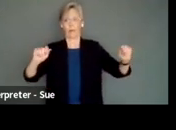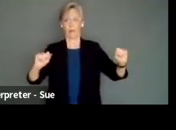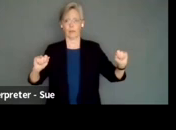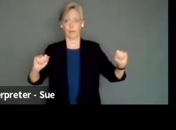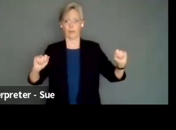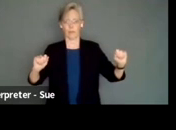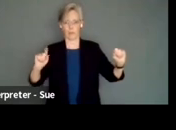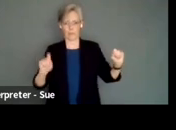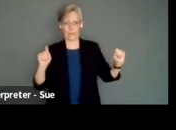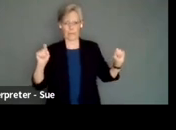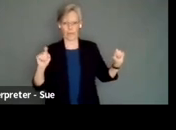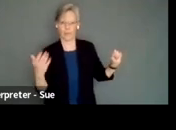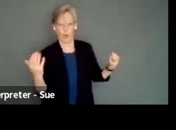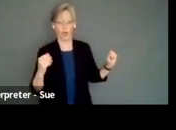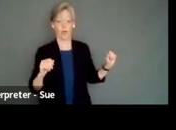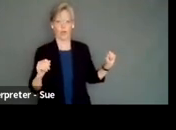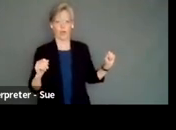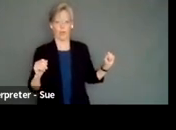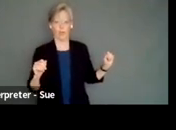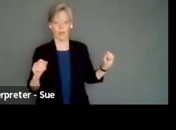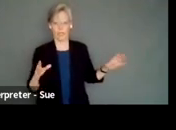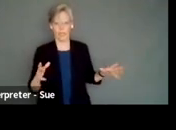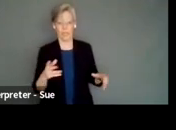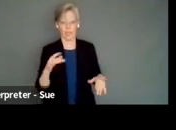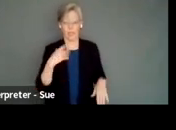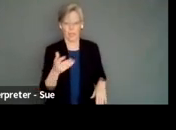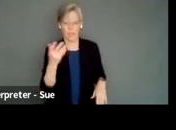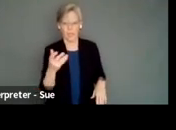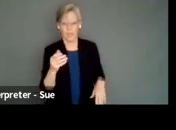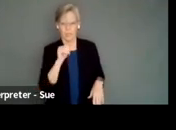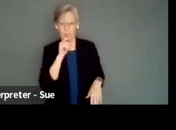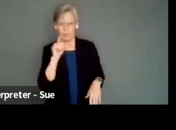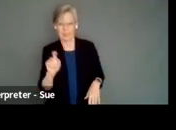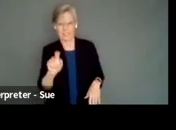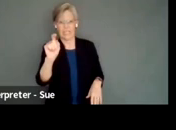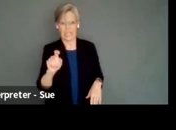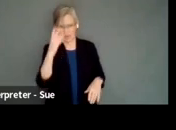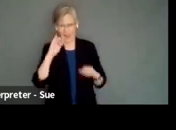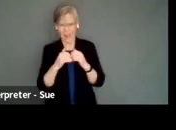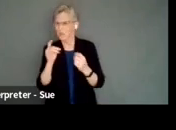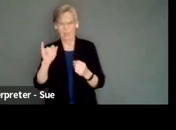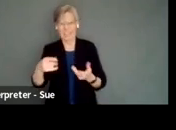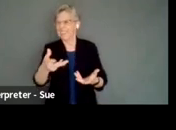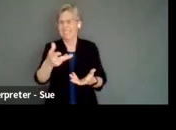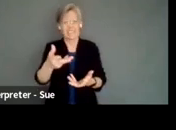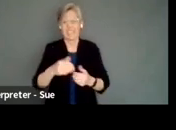Click. Oh, come on. Sorry, I don't know how to reuse the tools. Didn't anybody know how to do this?